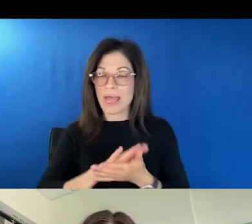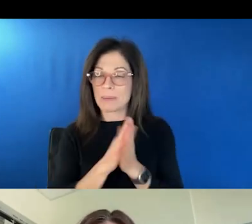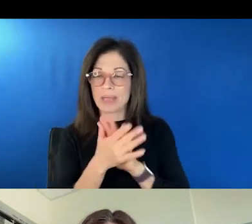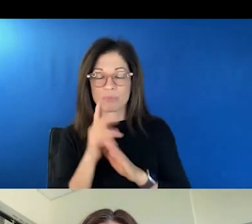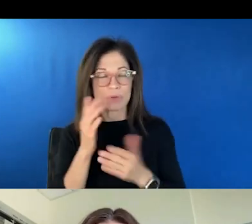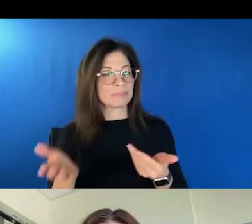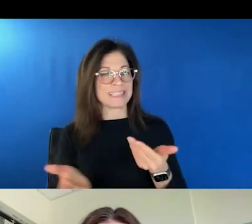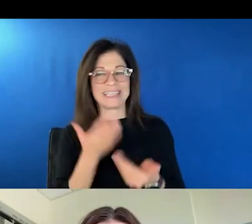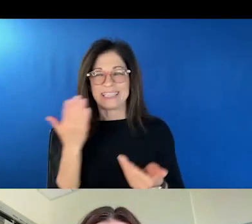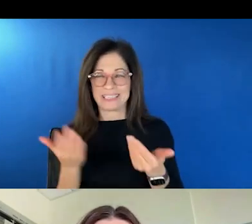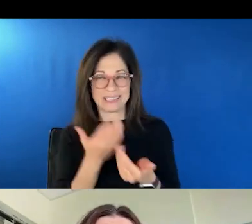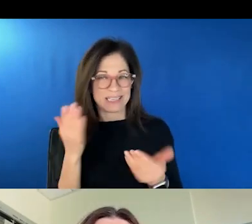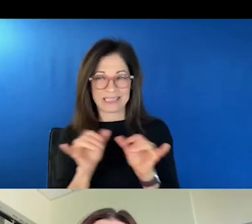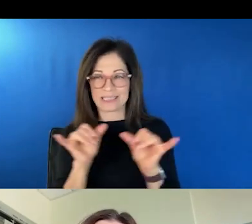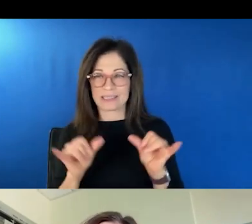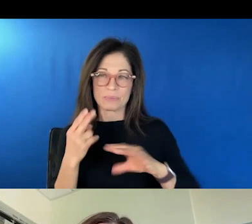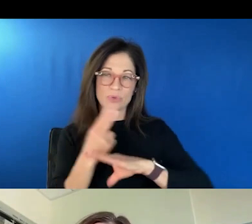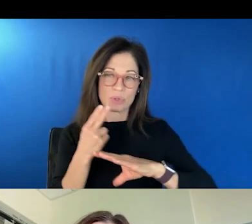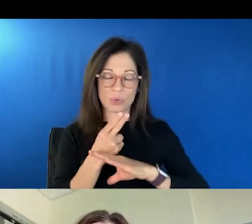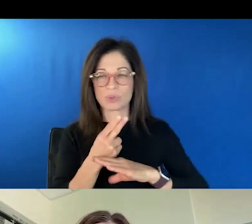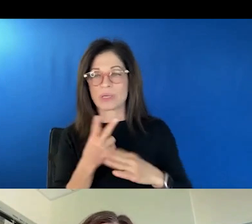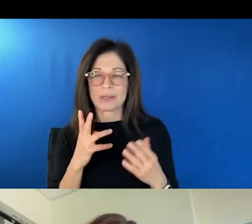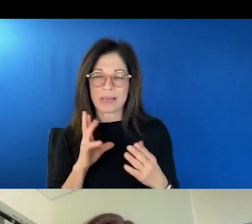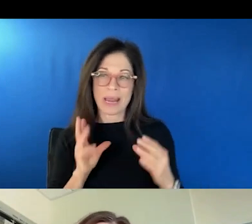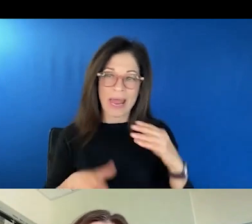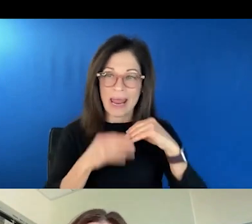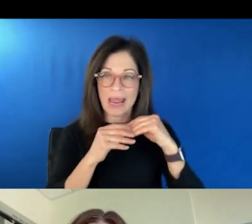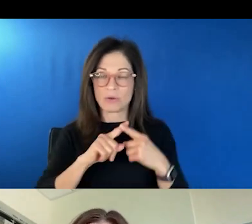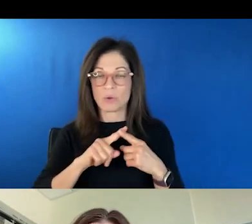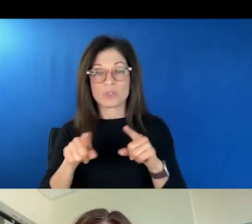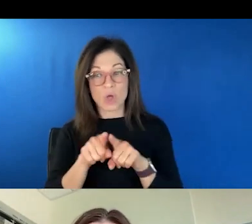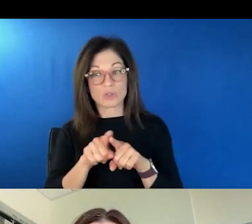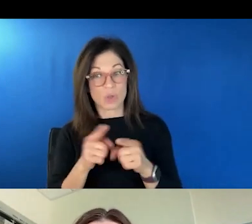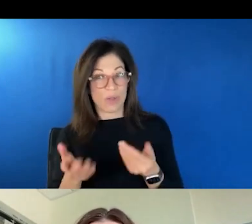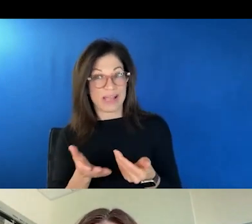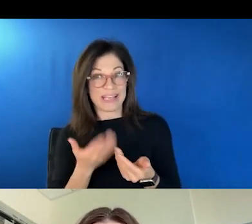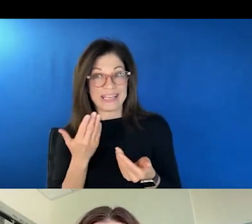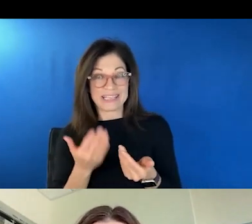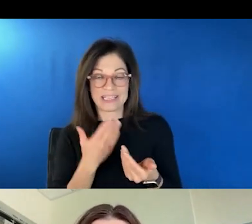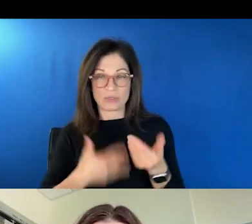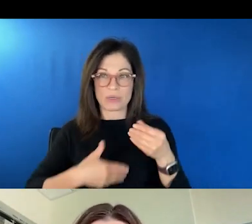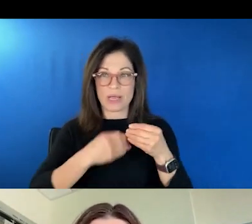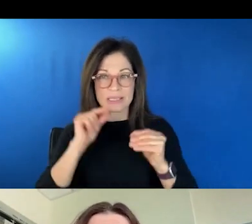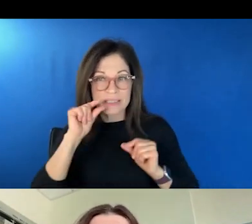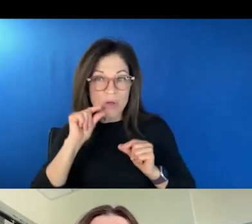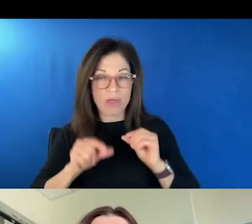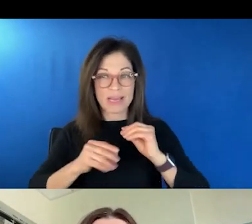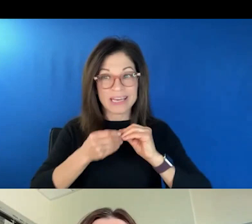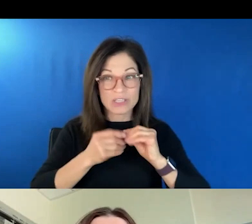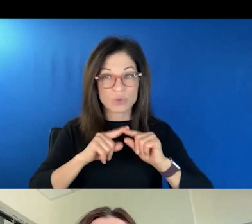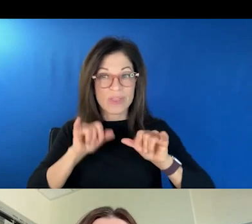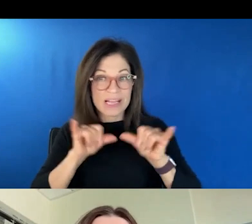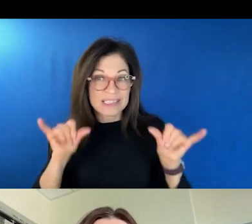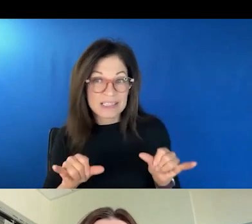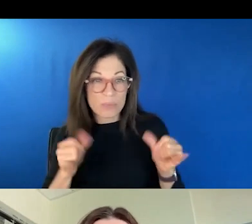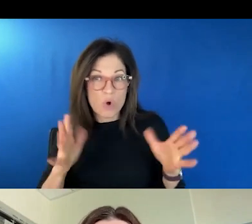easy infrastructure to piggyback on. And it is super easy to tack on a small addition to this existing system, rather than to